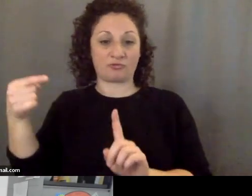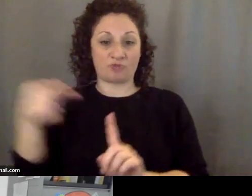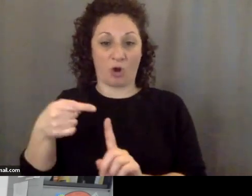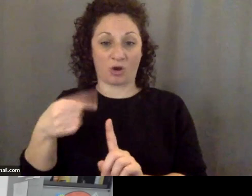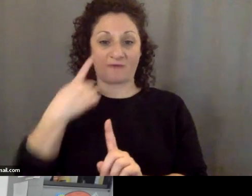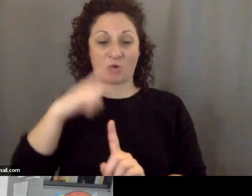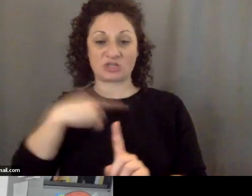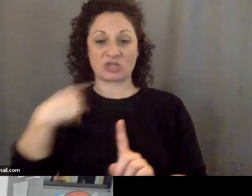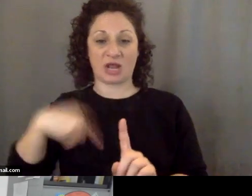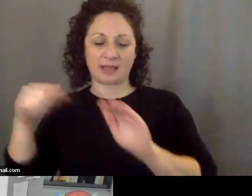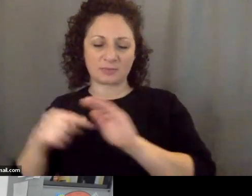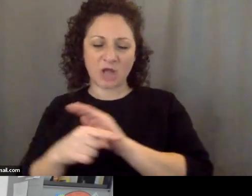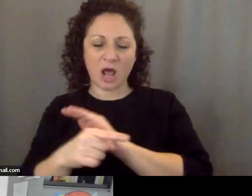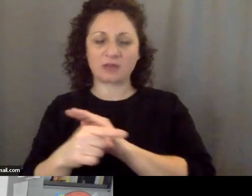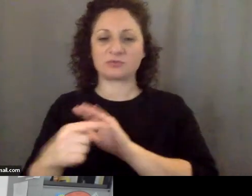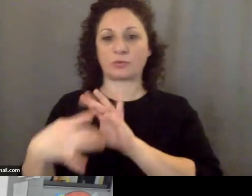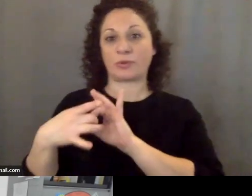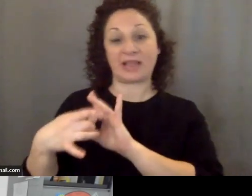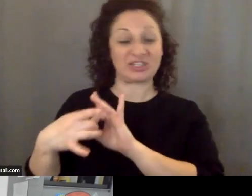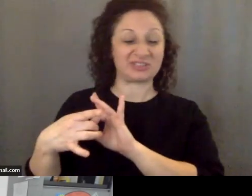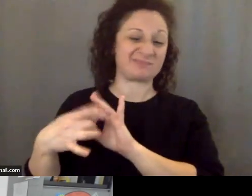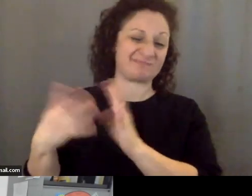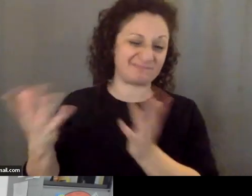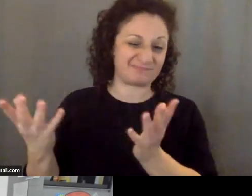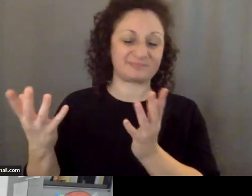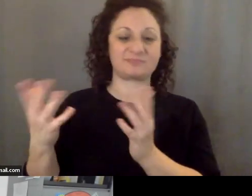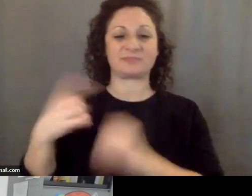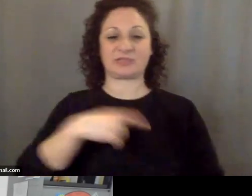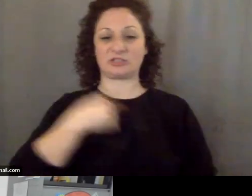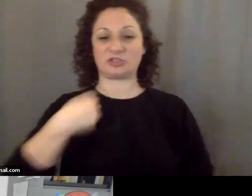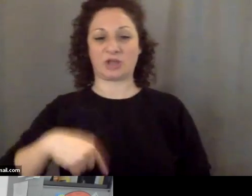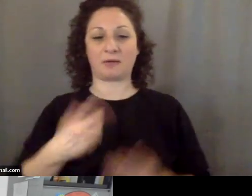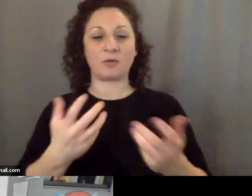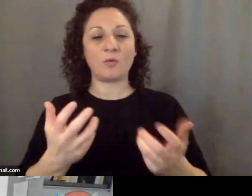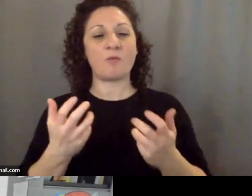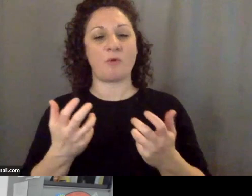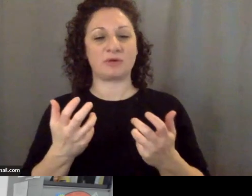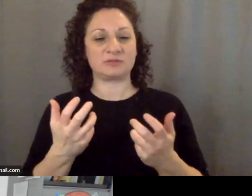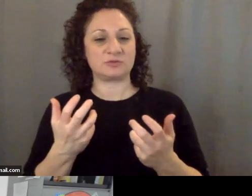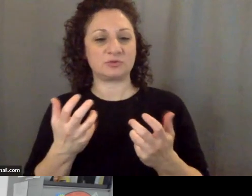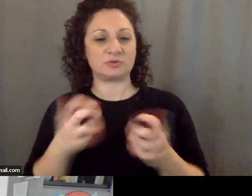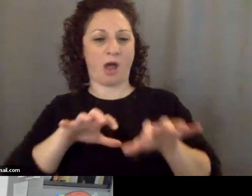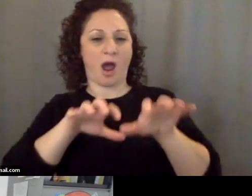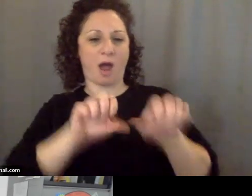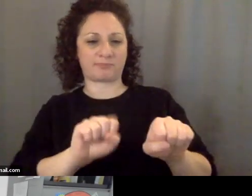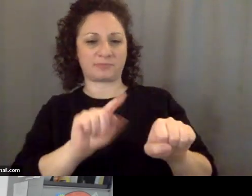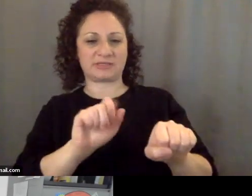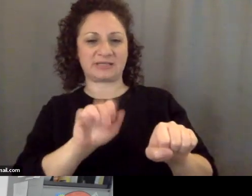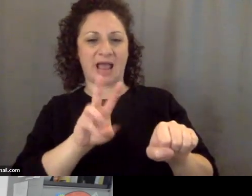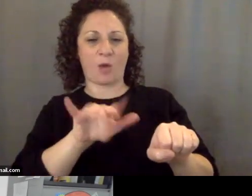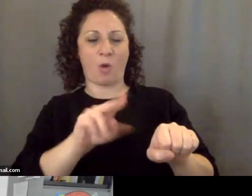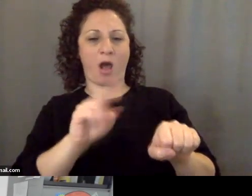given the relationship between the two places and China's desire to take Taiwan back under its